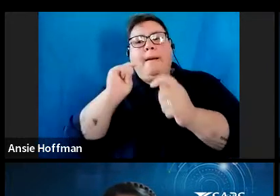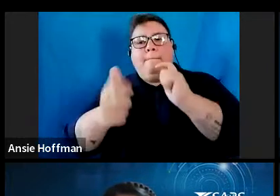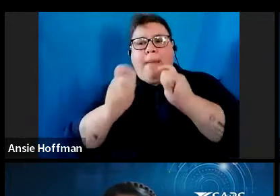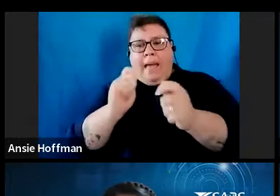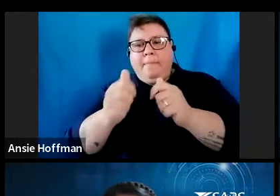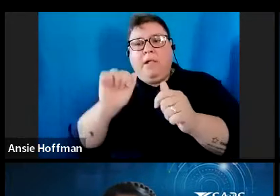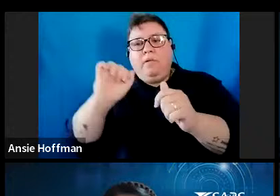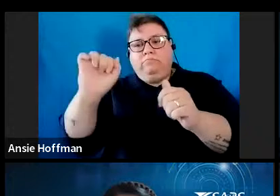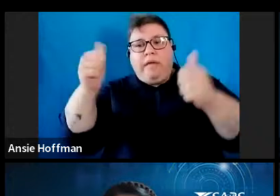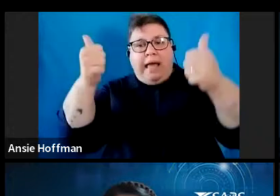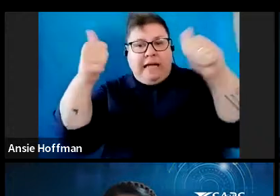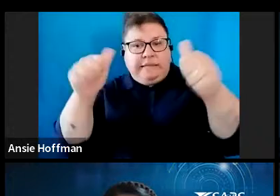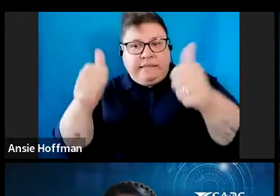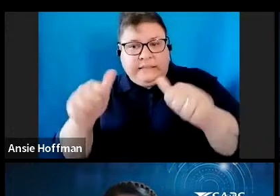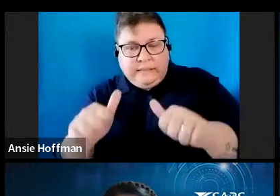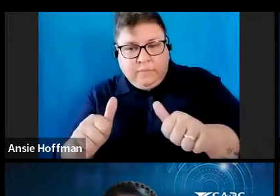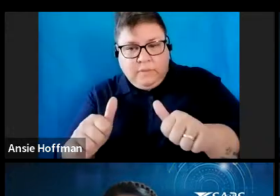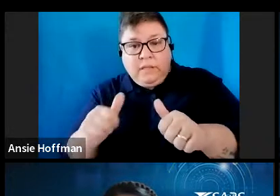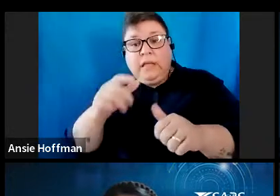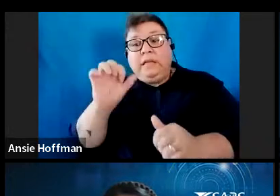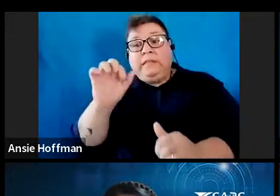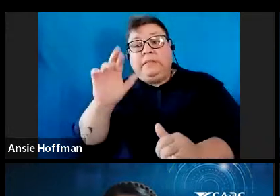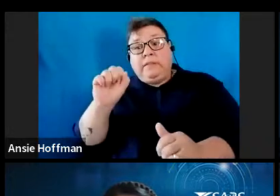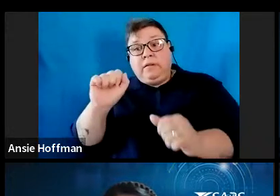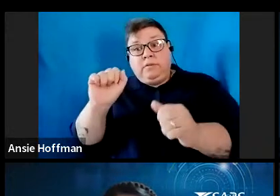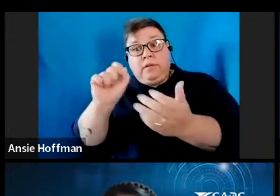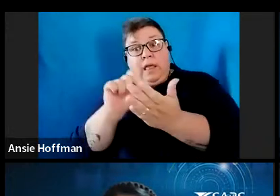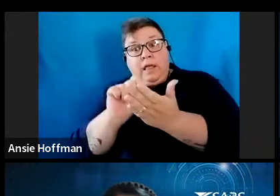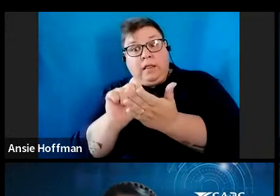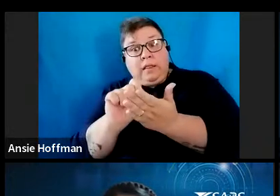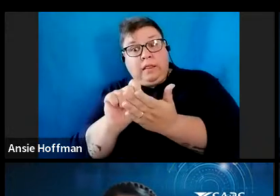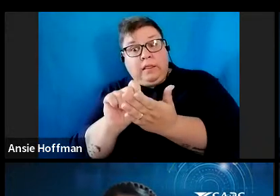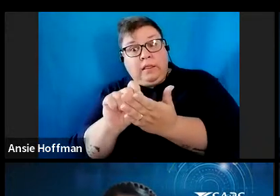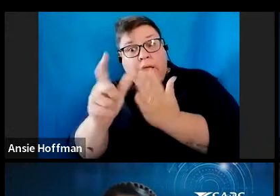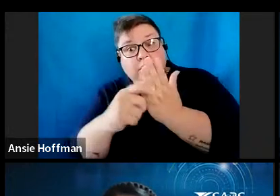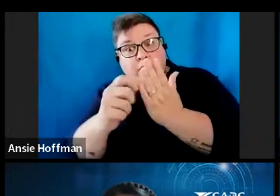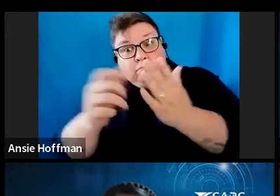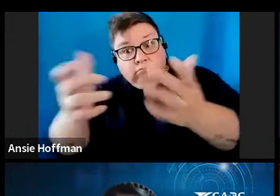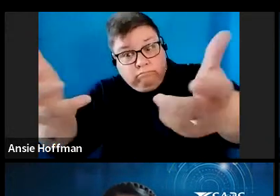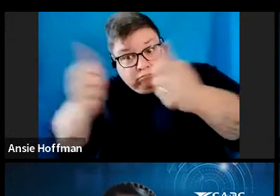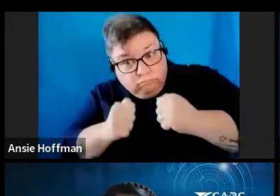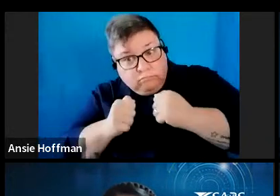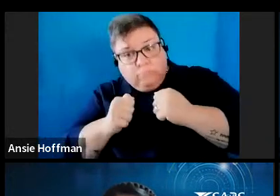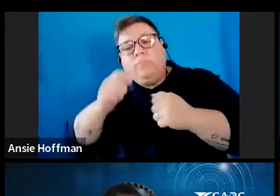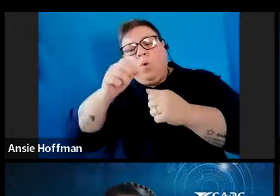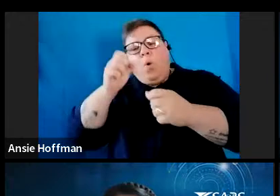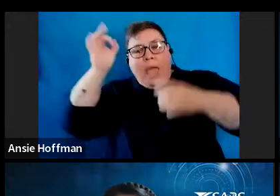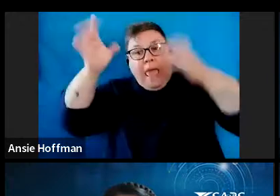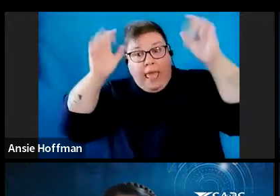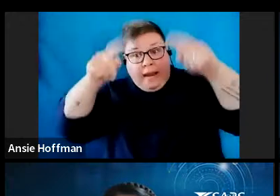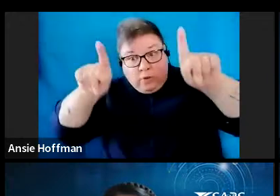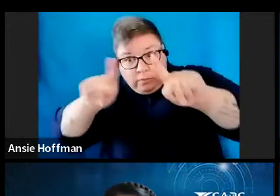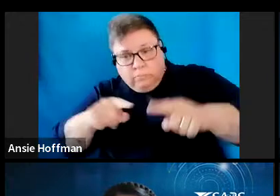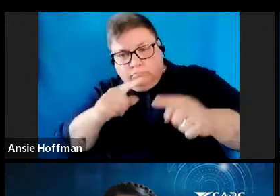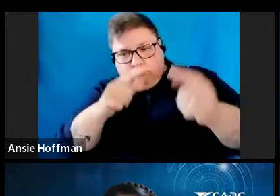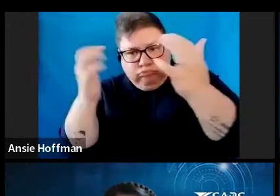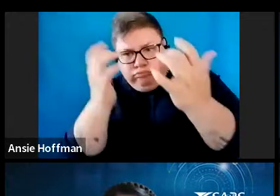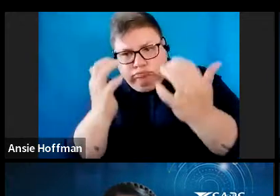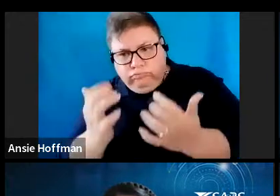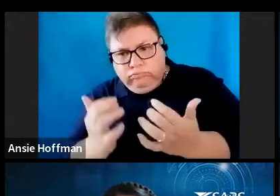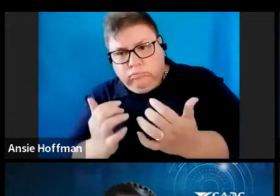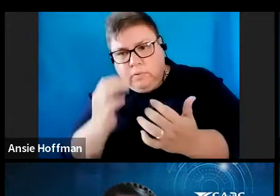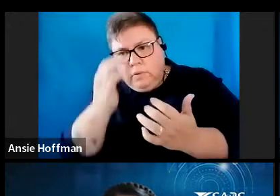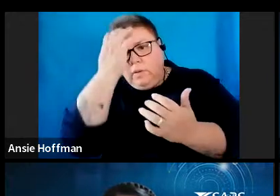SASE determine the tax when a tax directive application is received according to the information supplied. When a taxpayer